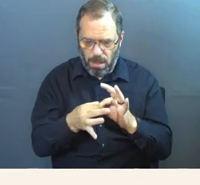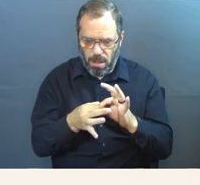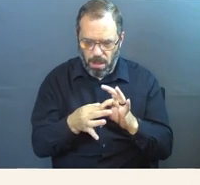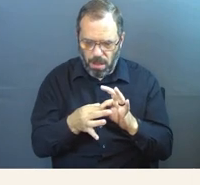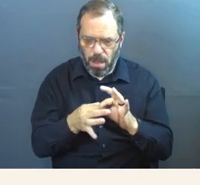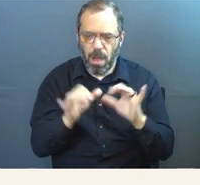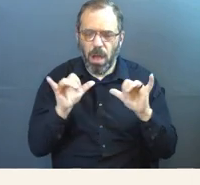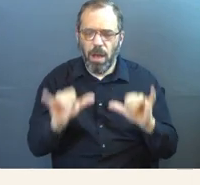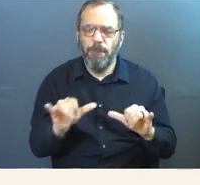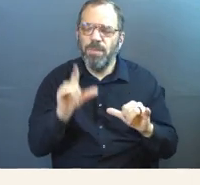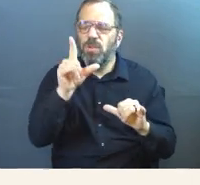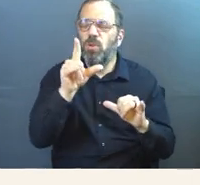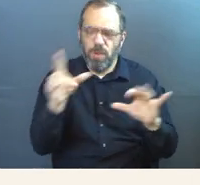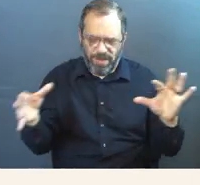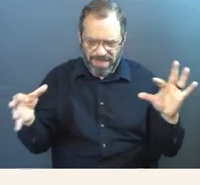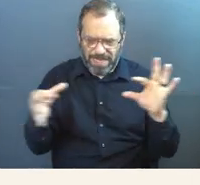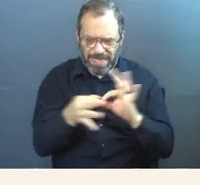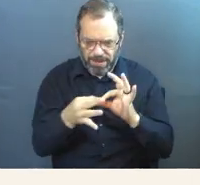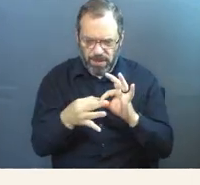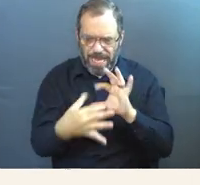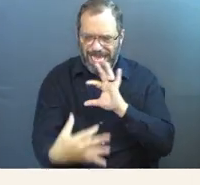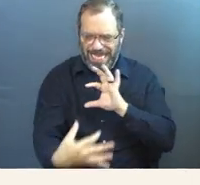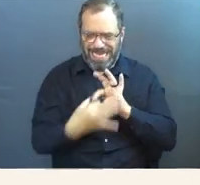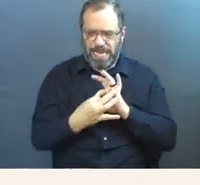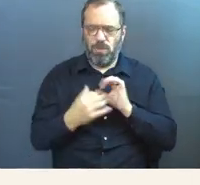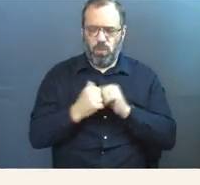God. You've got to connect them to us.